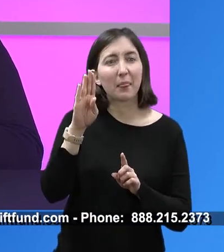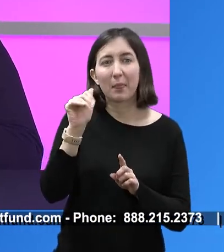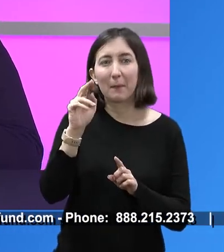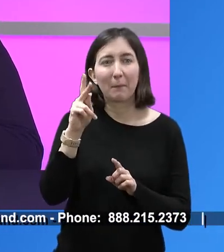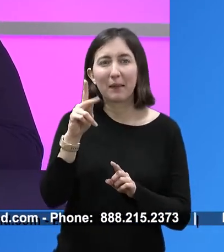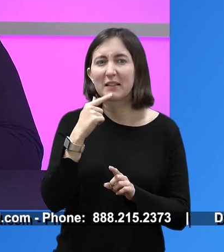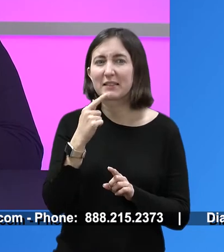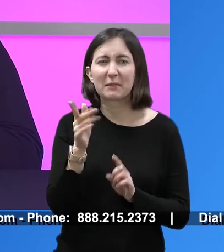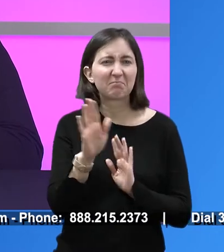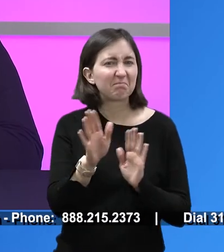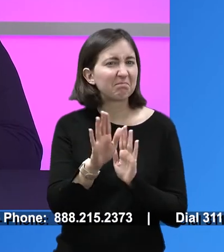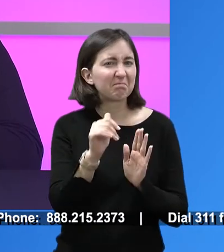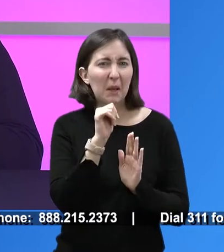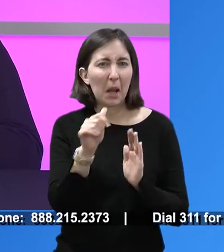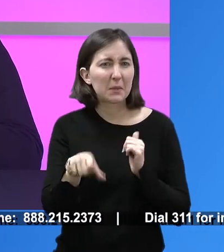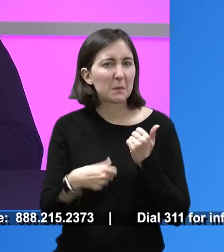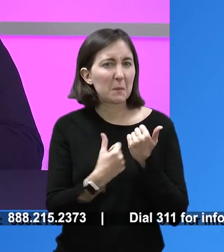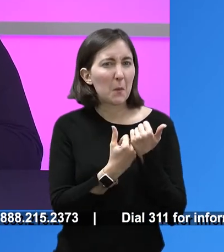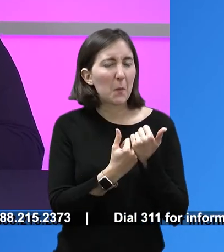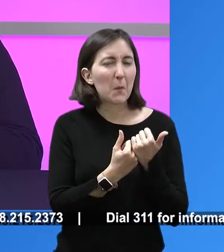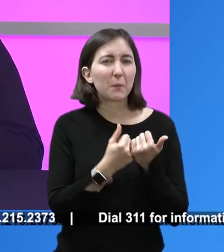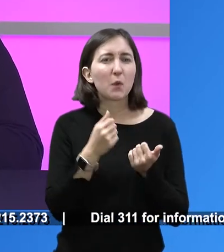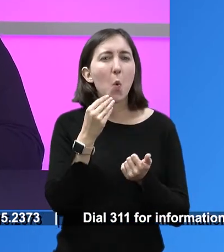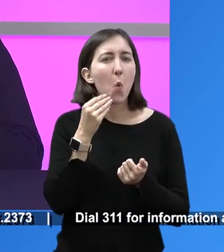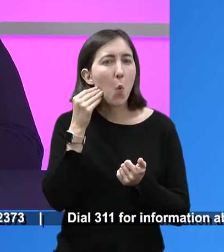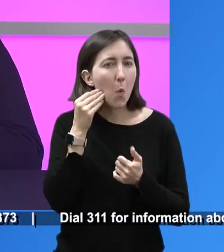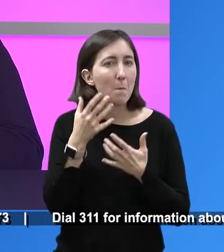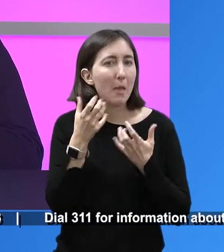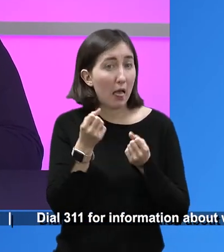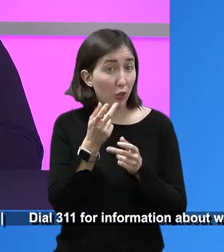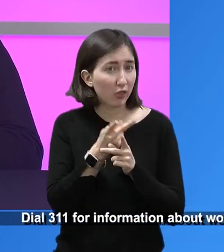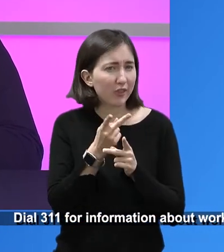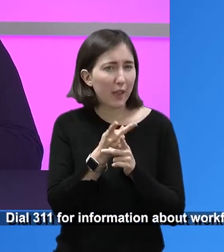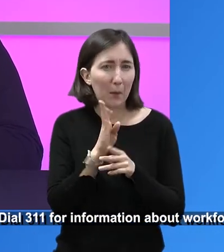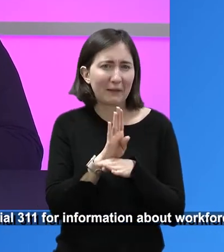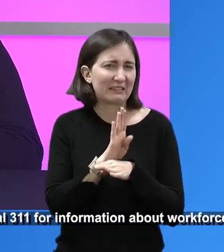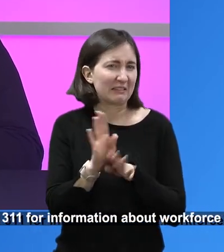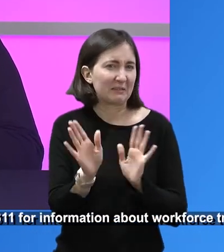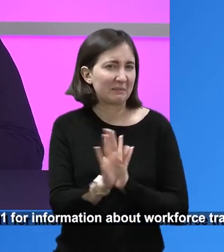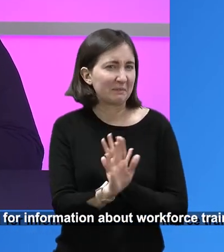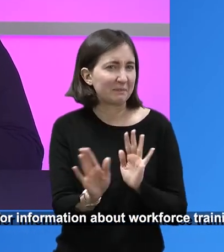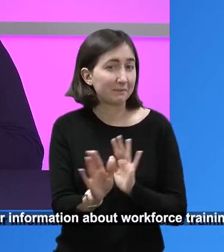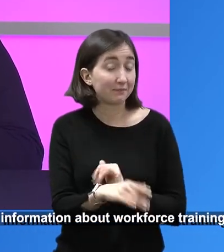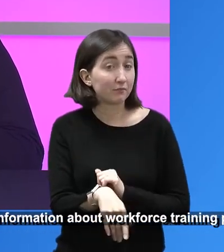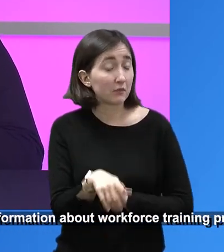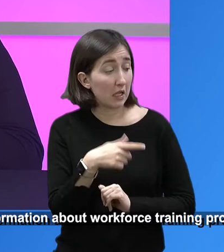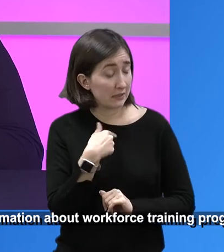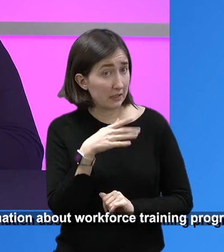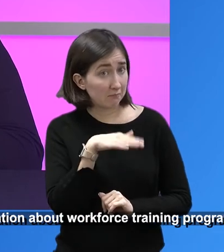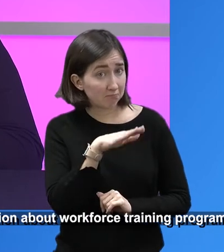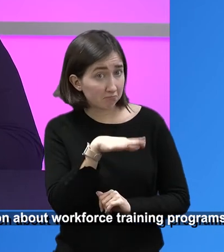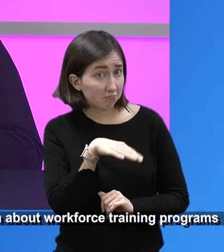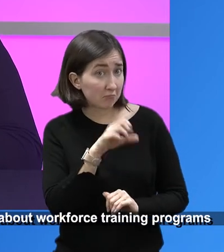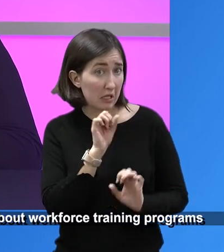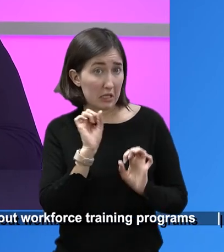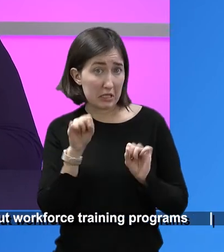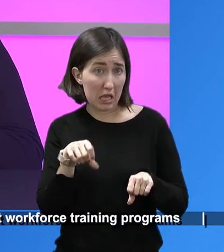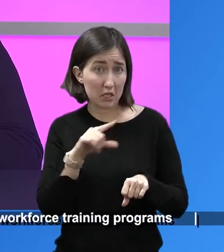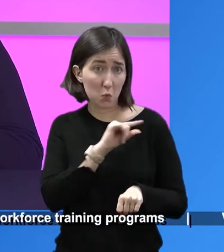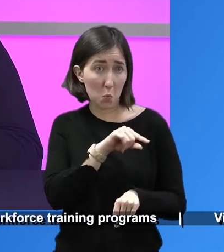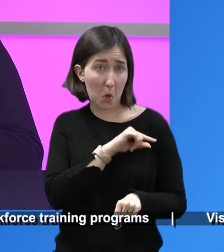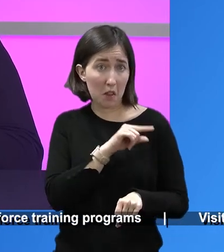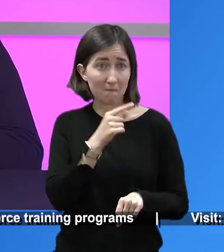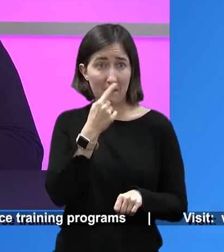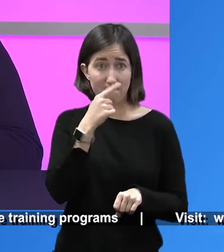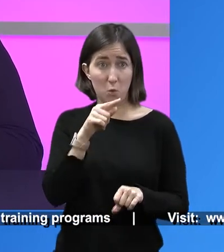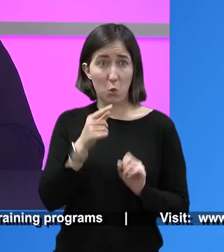But they weren't interested in the industry. They said, we can't do any home healthcare businesses at this time. And so I said, you know,